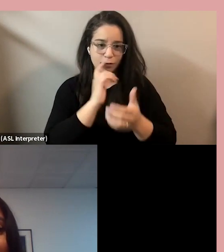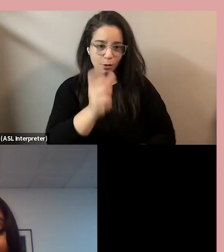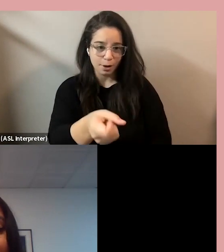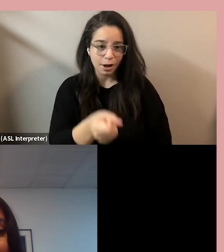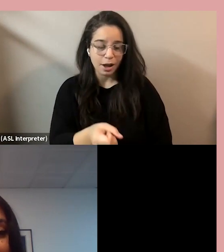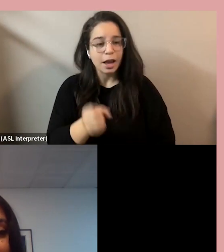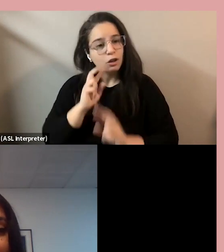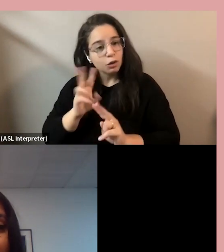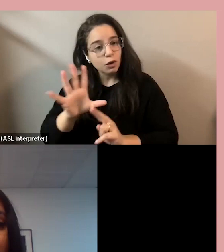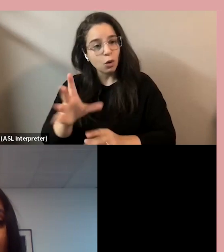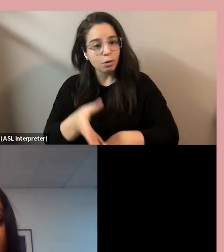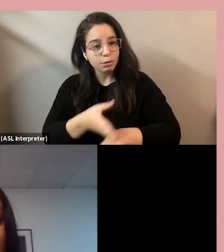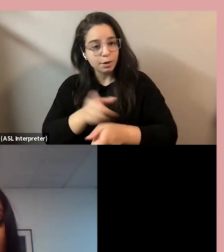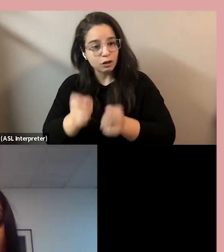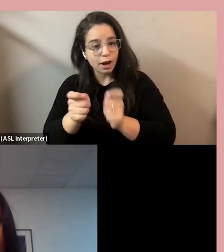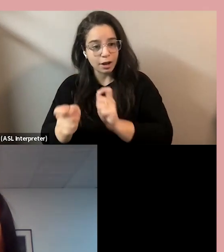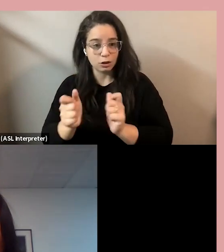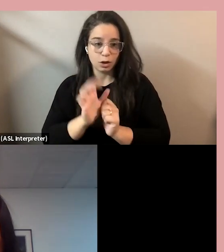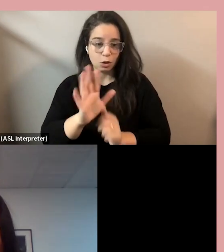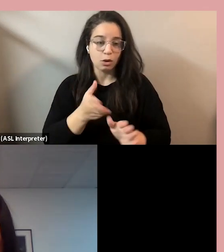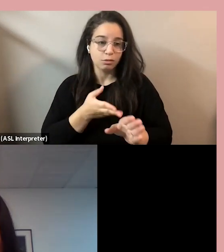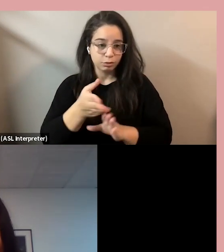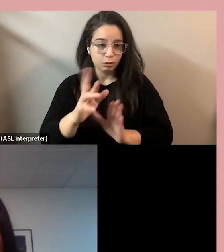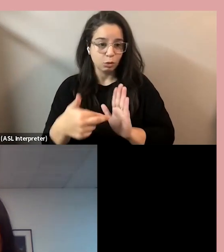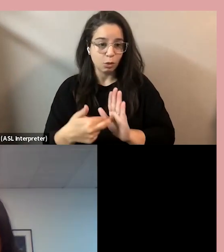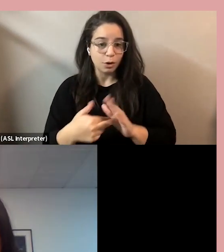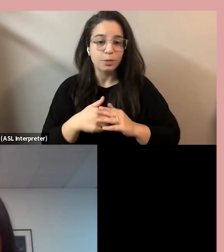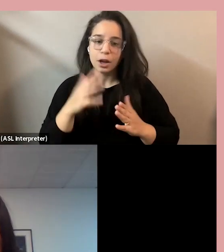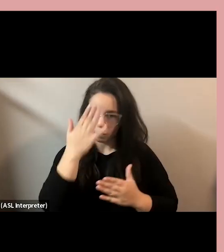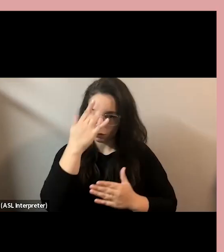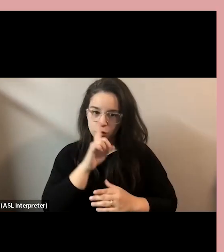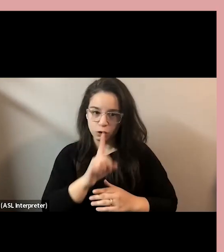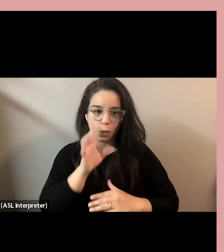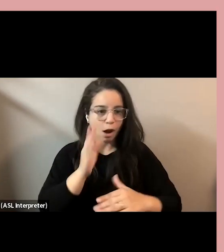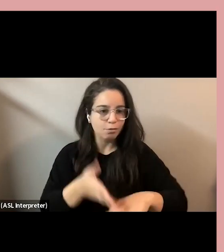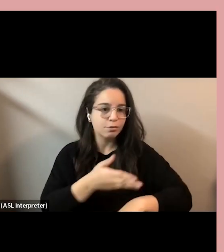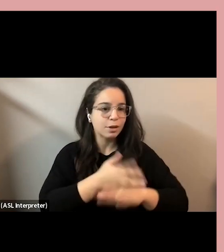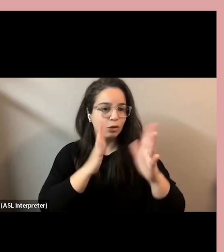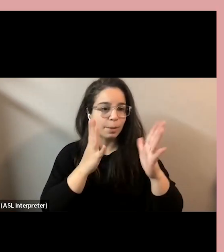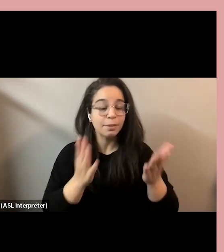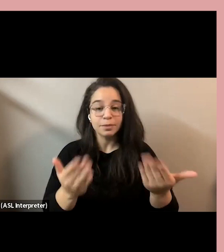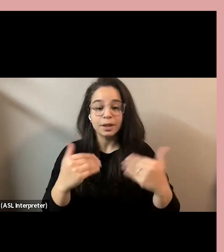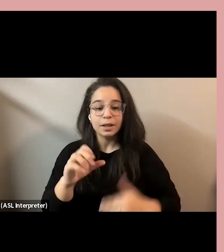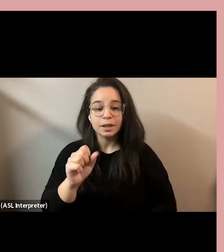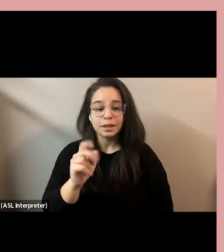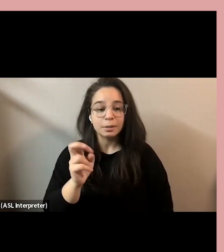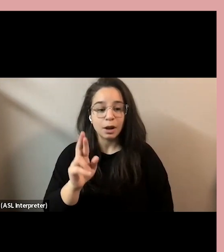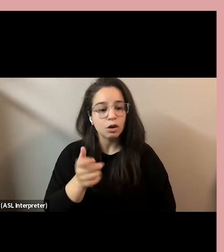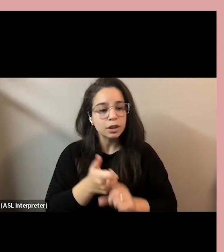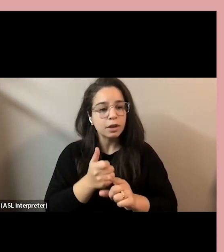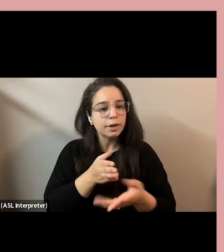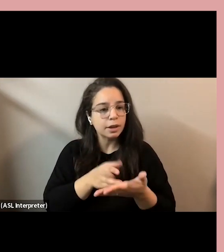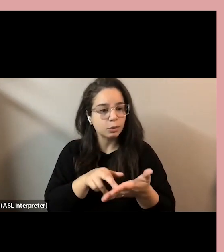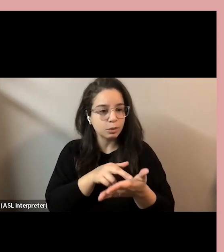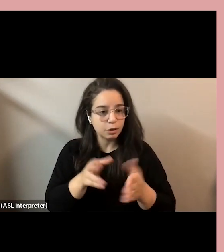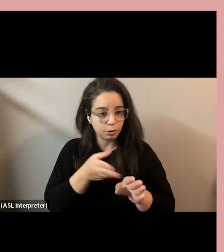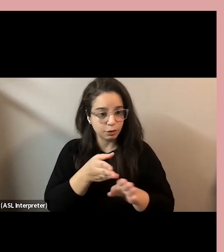continuing to champion within your role i know it will be incredible next up we have samir tarore who is an anti-racism